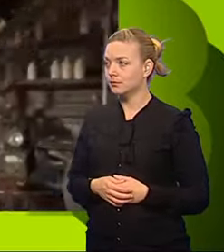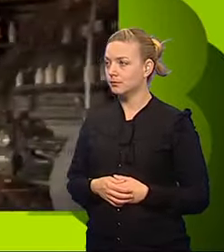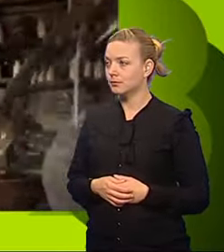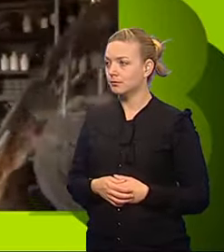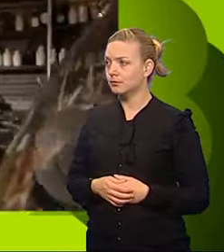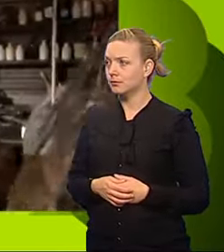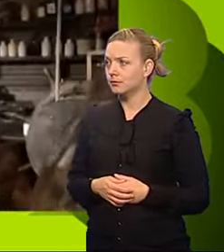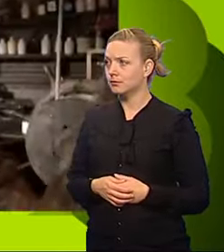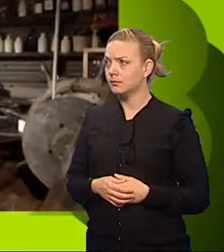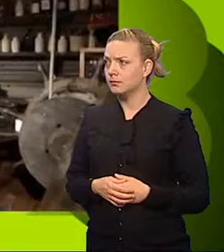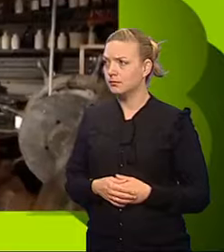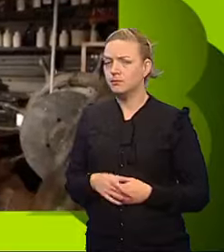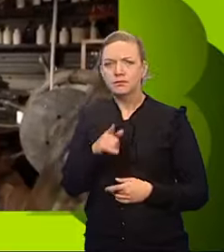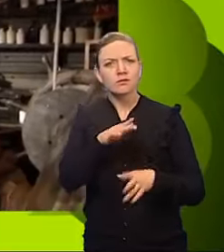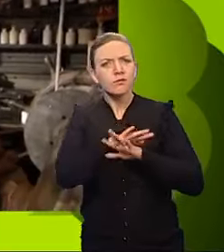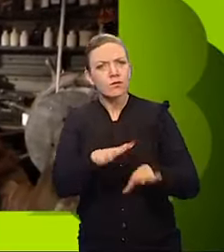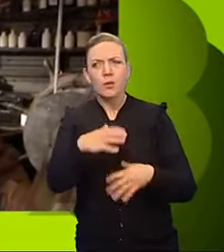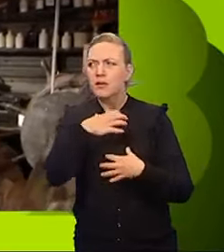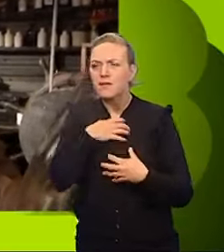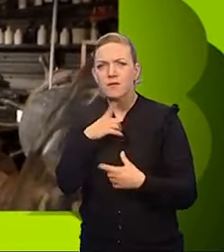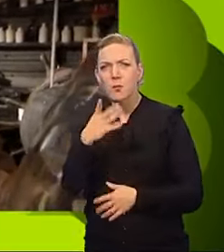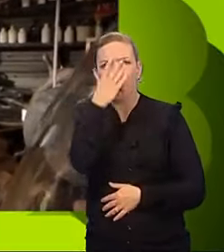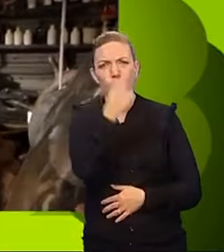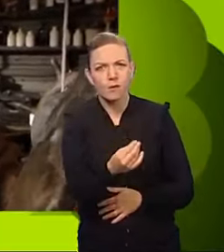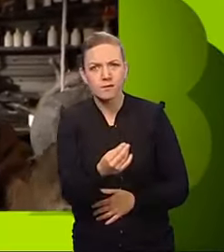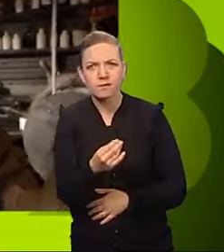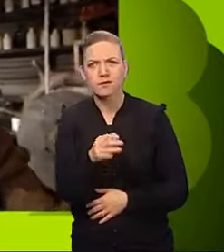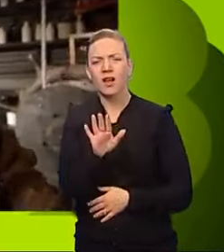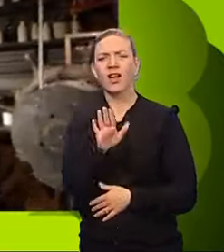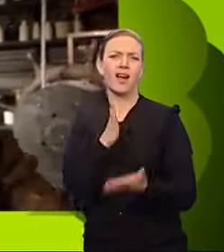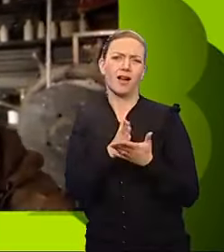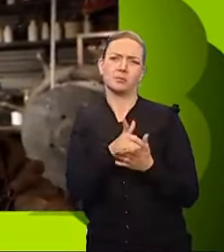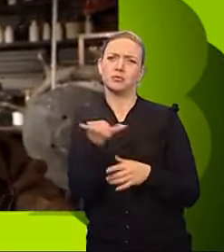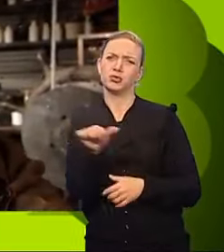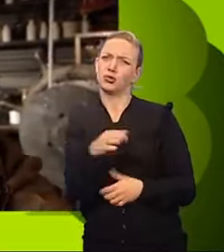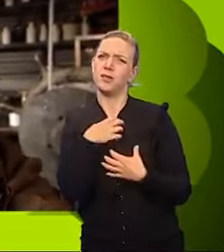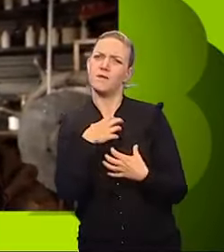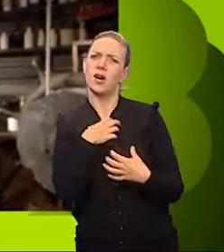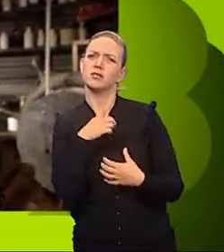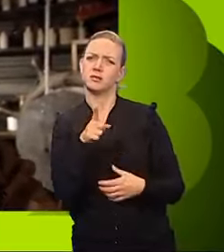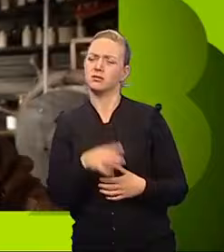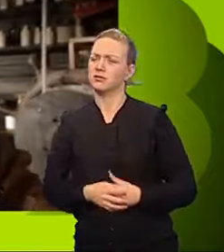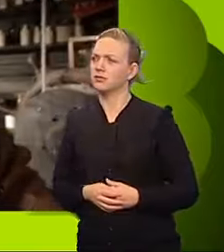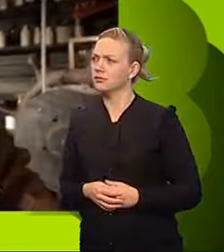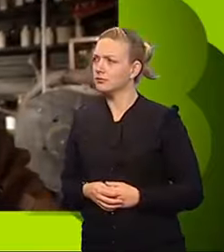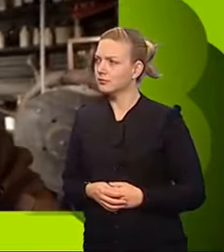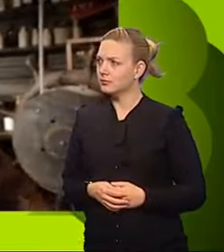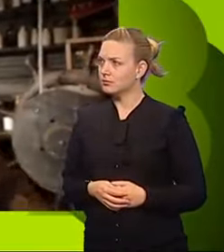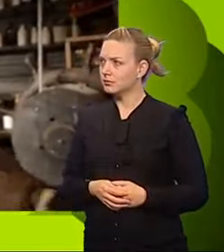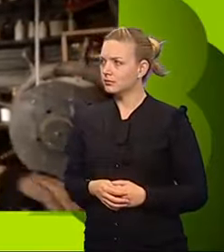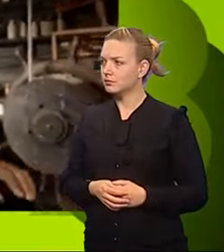Oh, Tom. Don't be scared of the whinging werewolf. Actually, do be scared of the whinging werewolf.